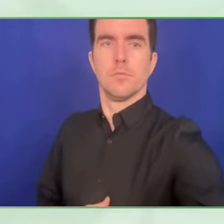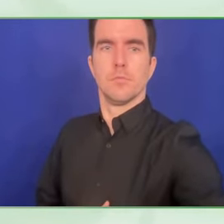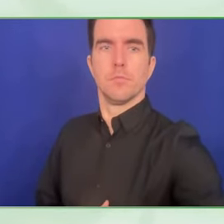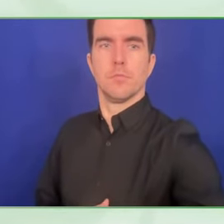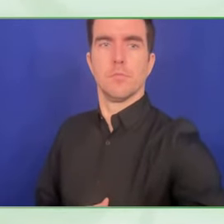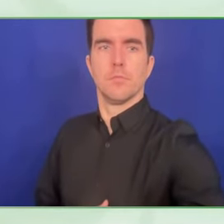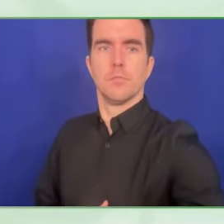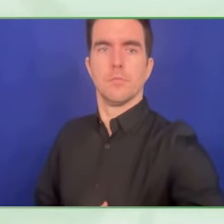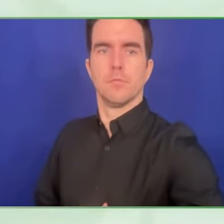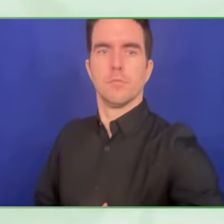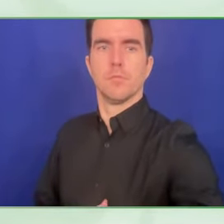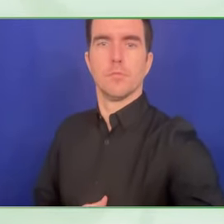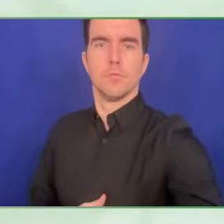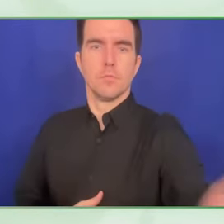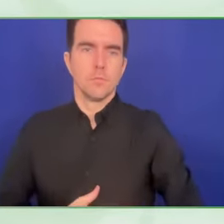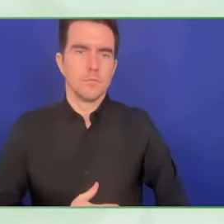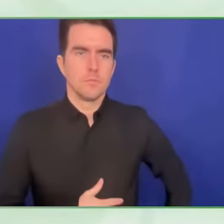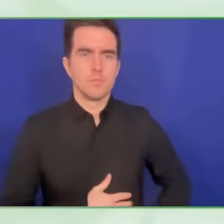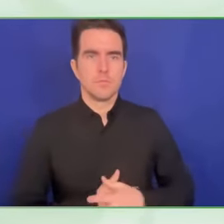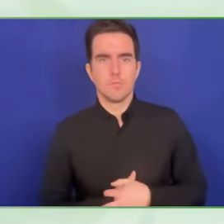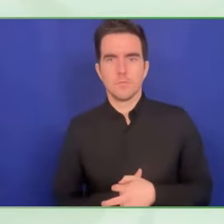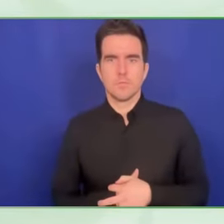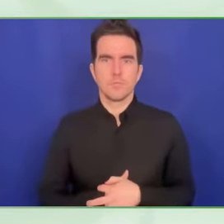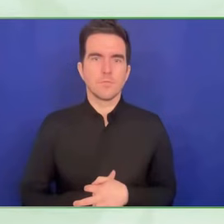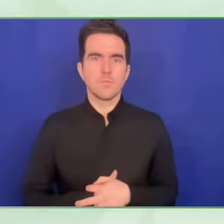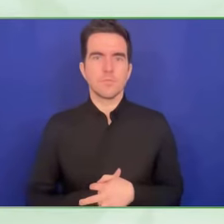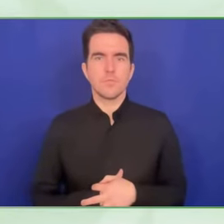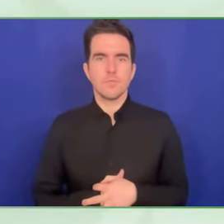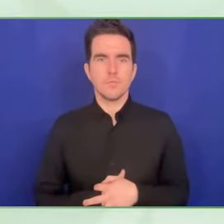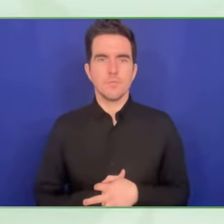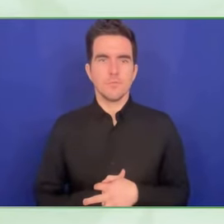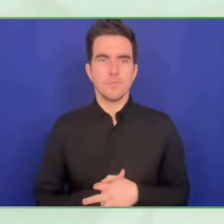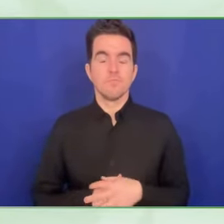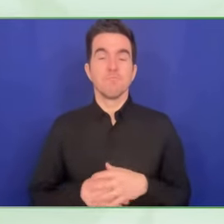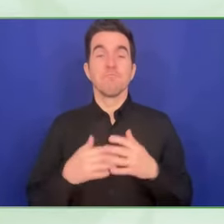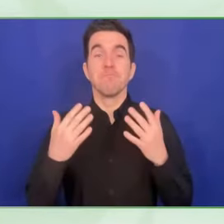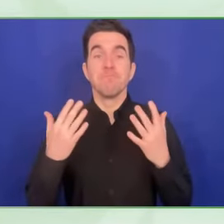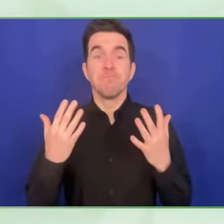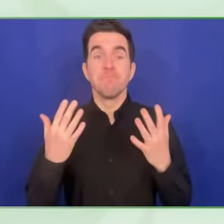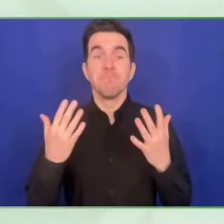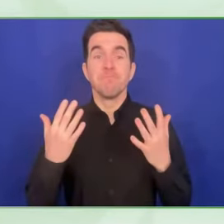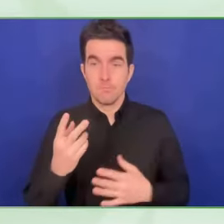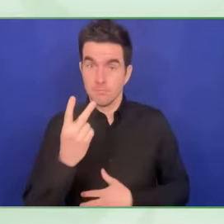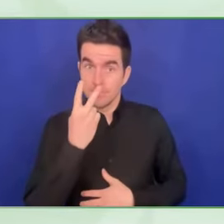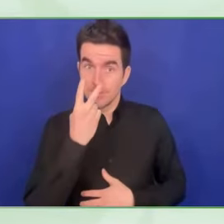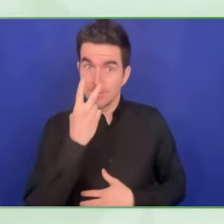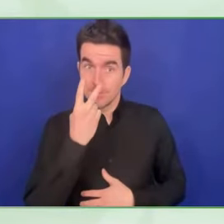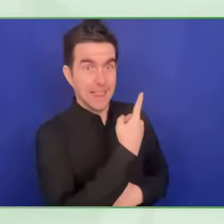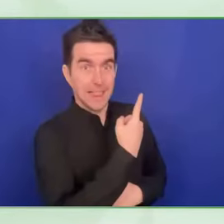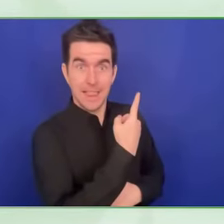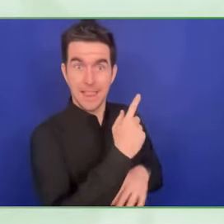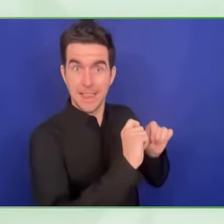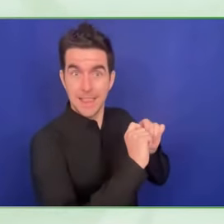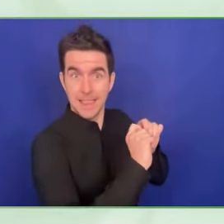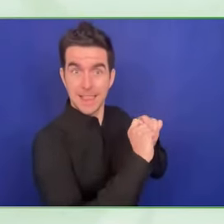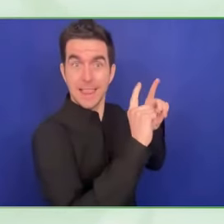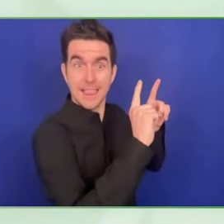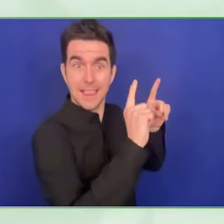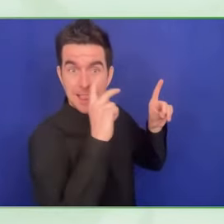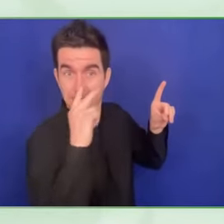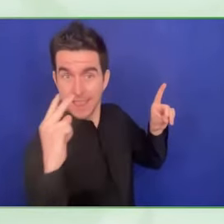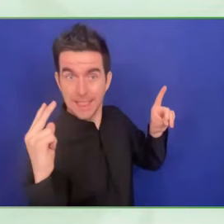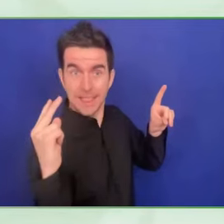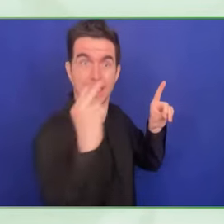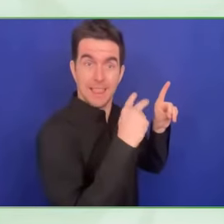It represents the consequences in terms of privacy and confidentiality, the consequences of